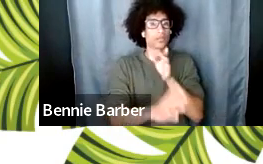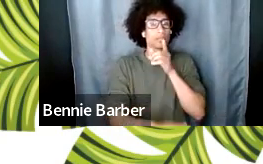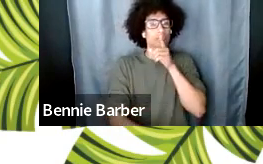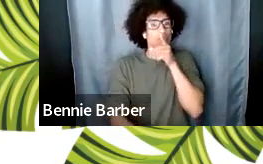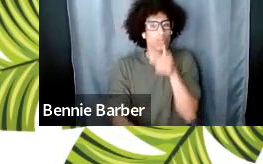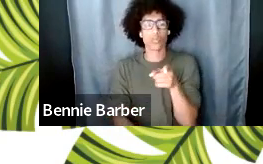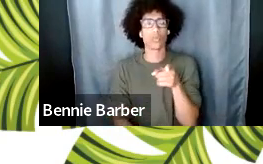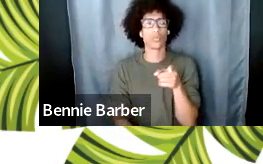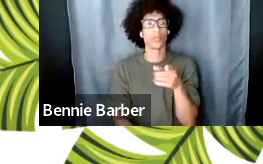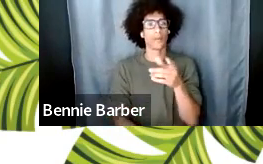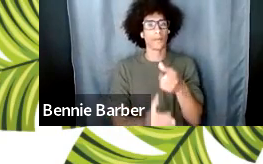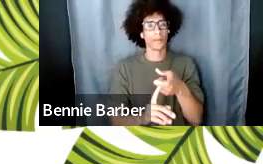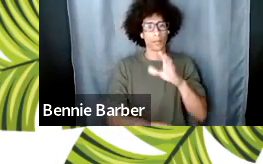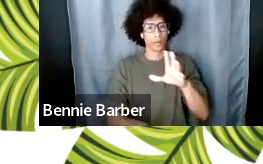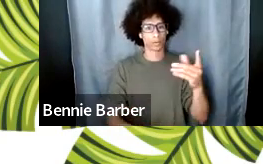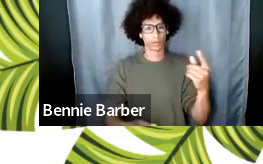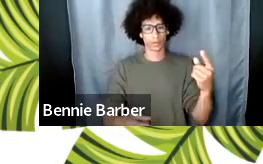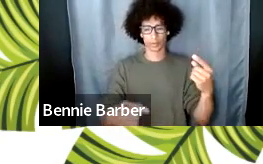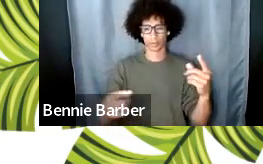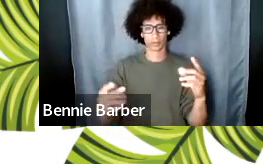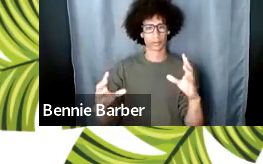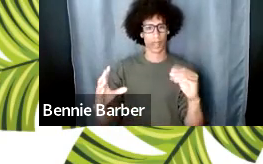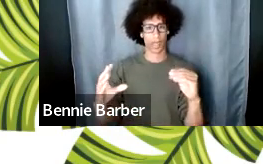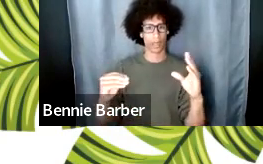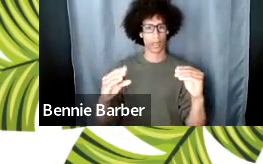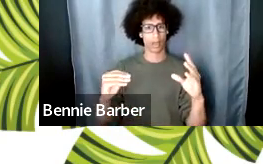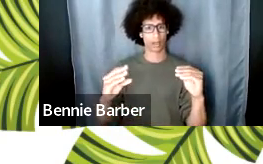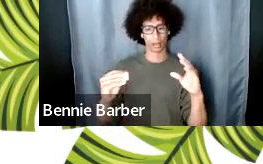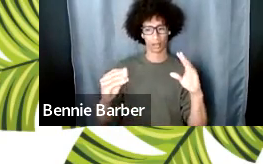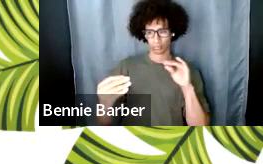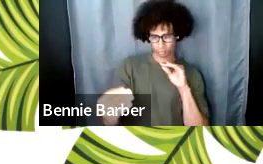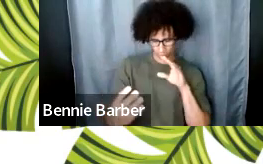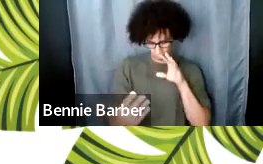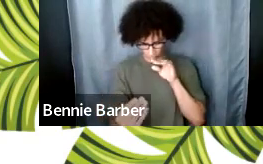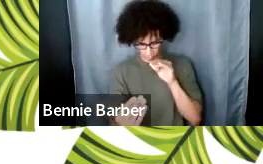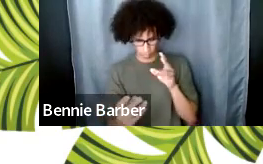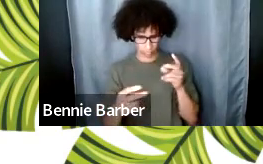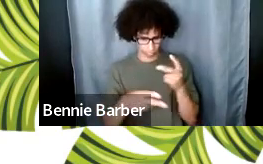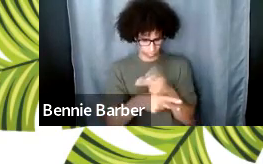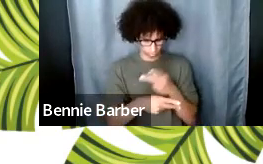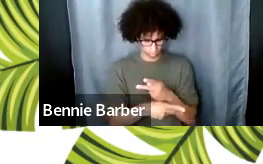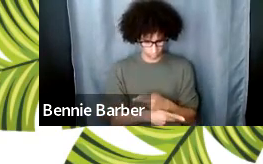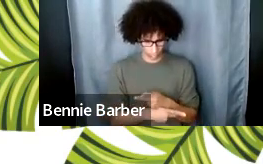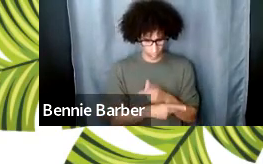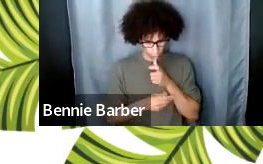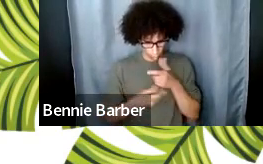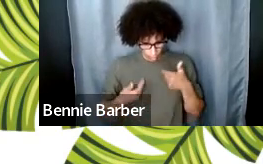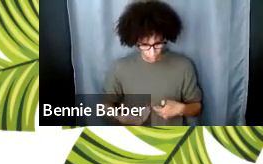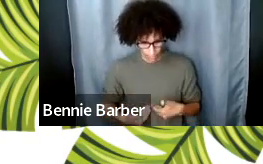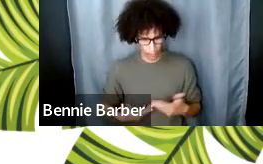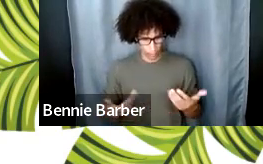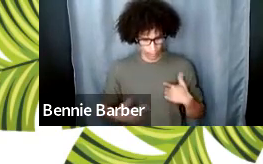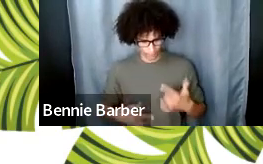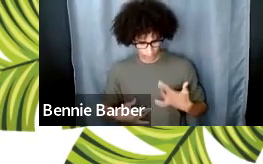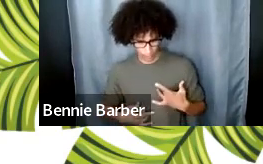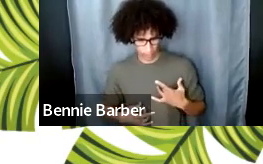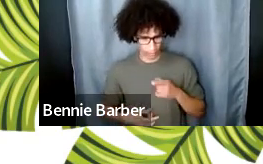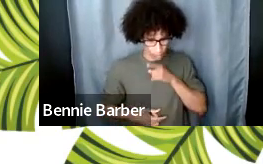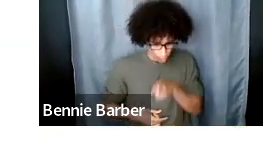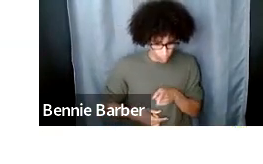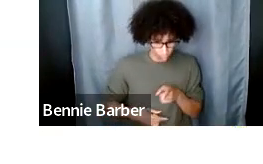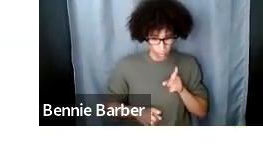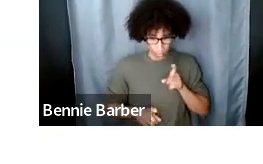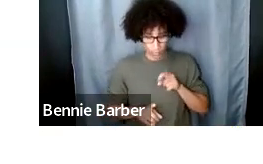really understanding yourself is the first step am i are we good so far are we going to keep going great